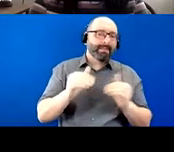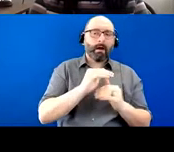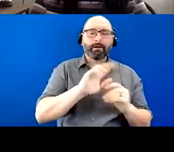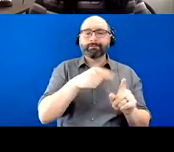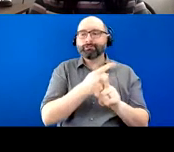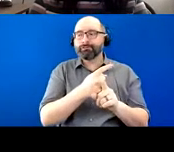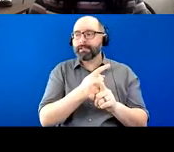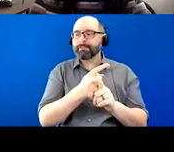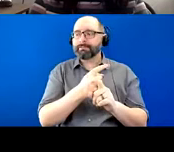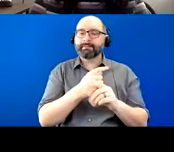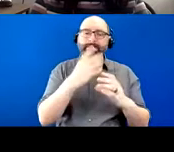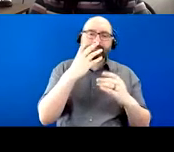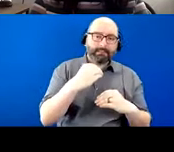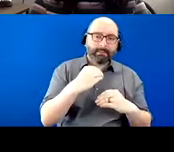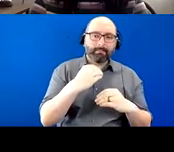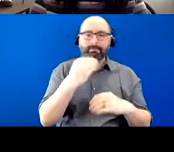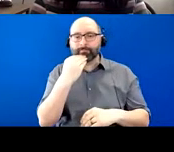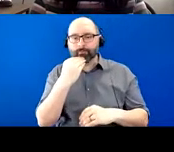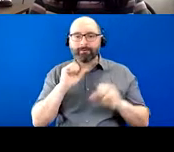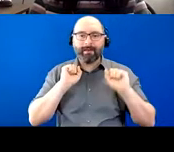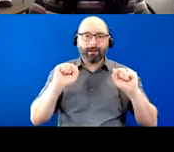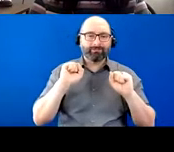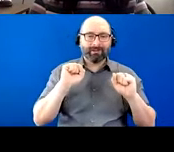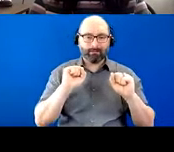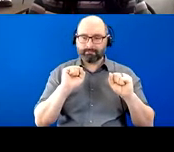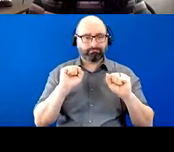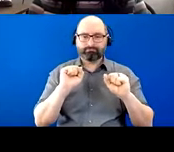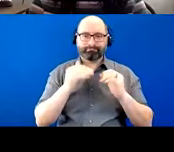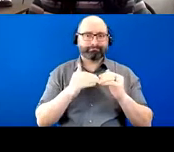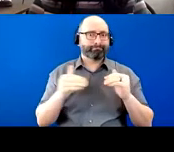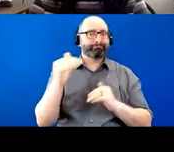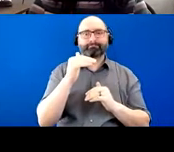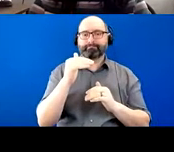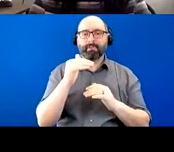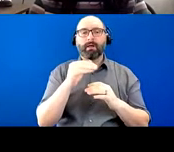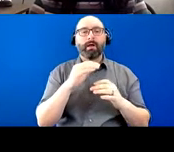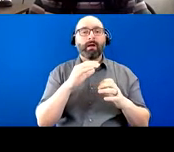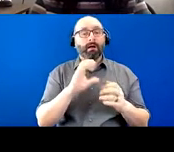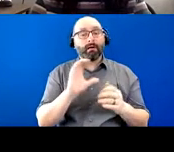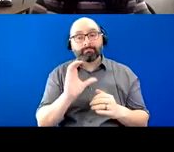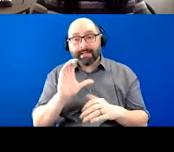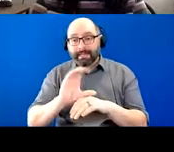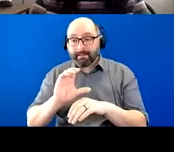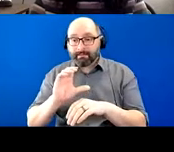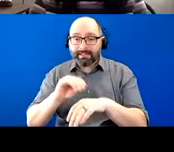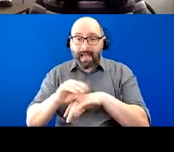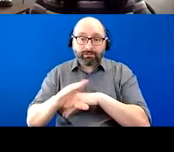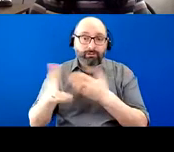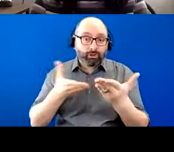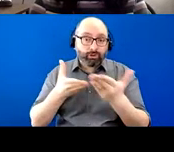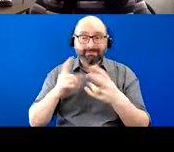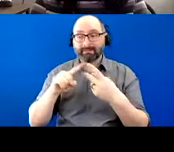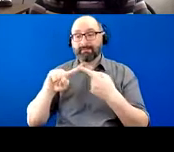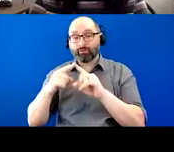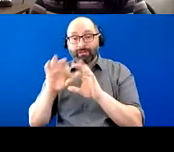and food and exercise. Um, I think that's, um, uh, seeking out support through counseling services, um, or friends and